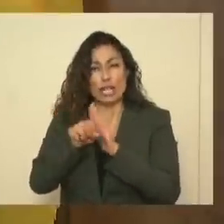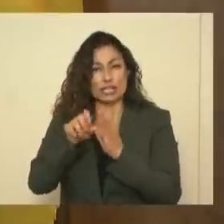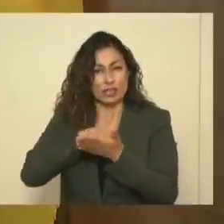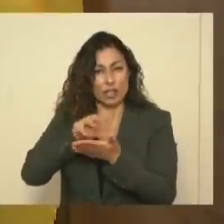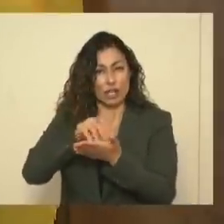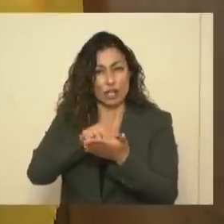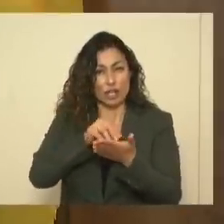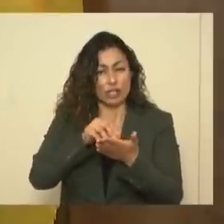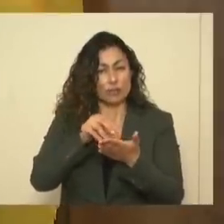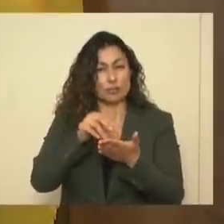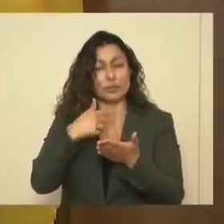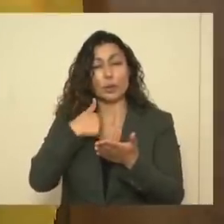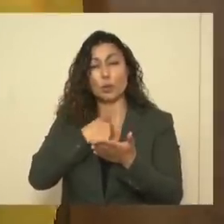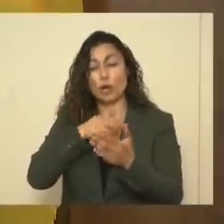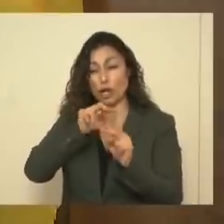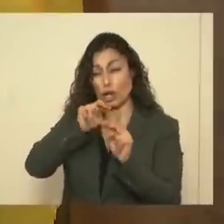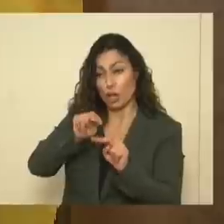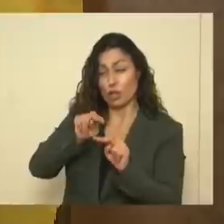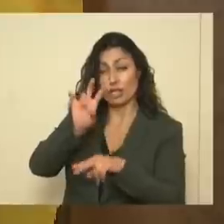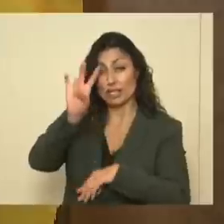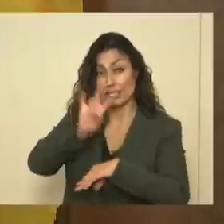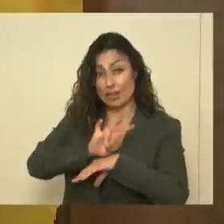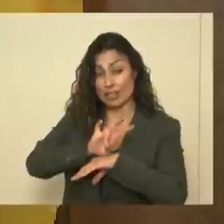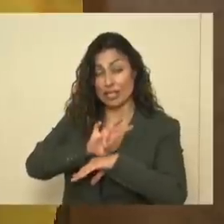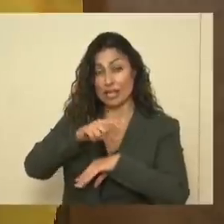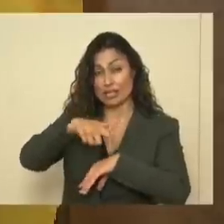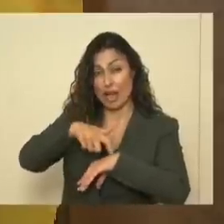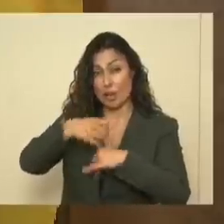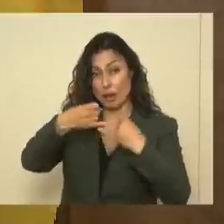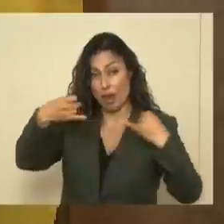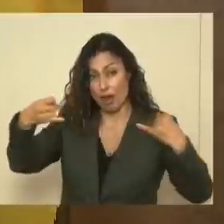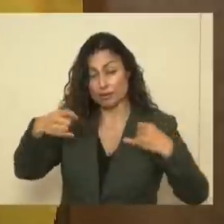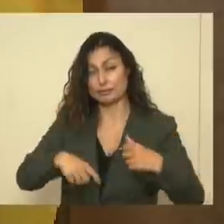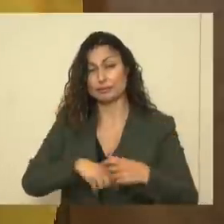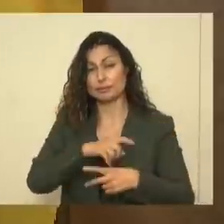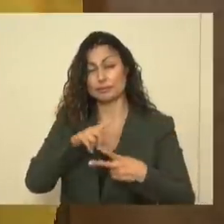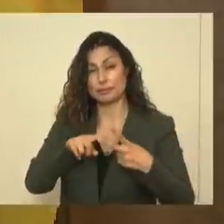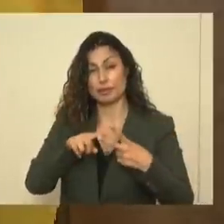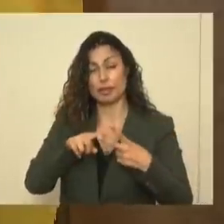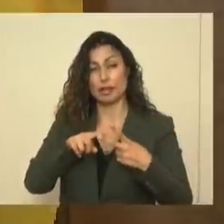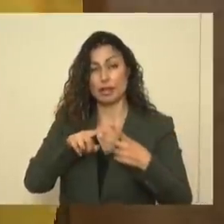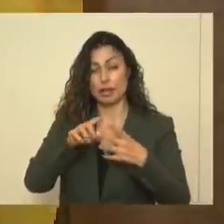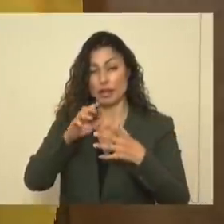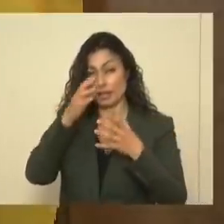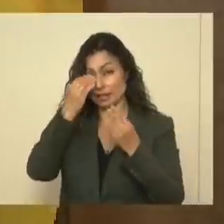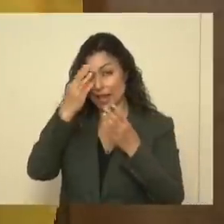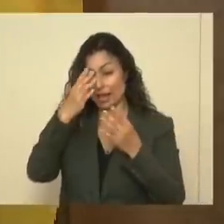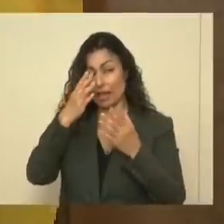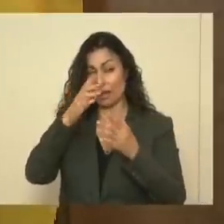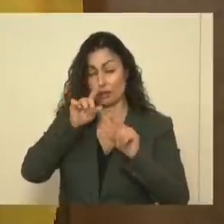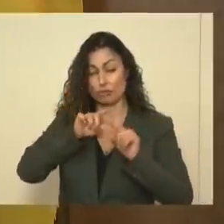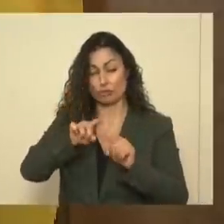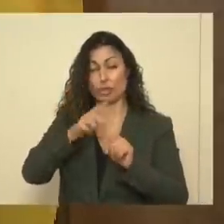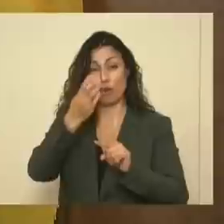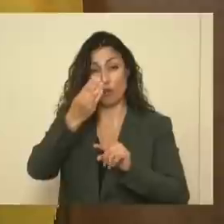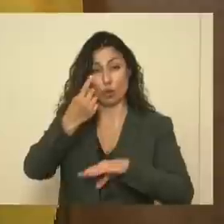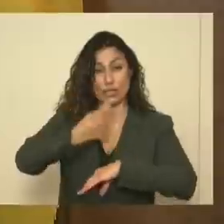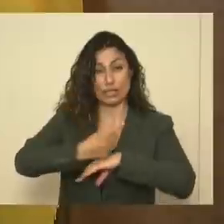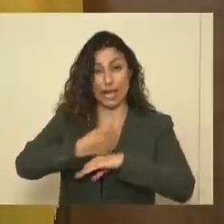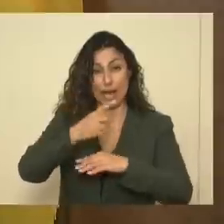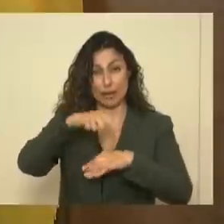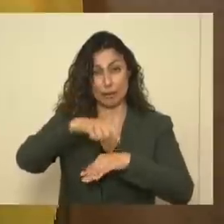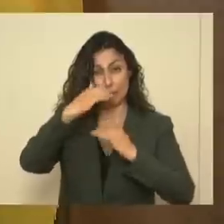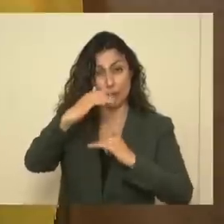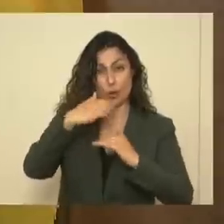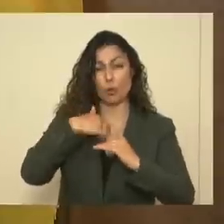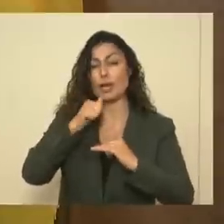we look at seven-day trend lines. We look at cohesive data over the 14-day period because we can really see